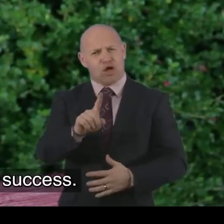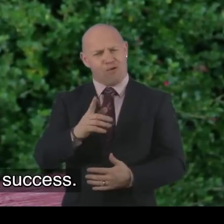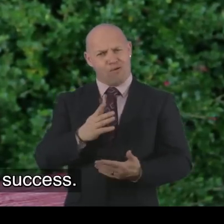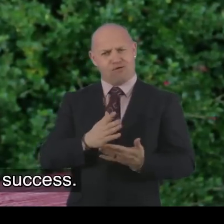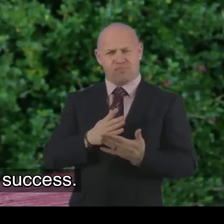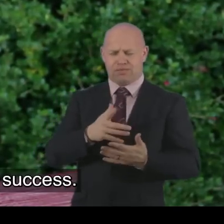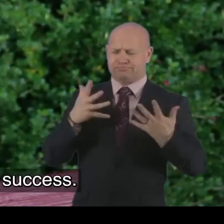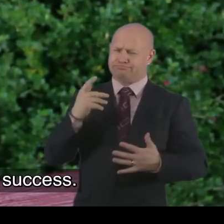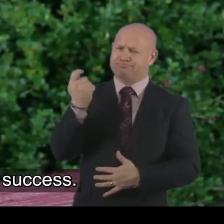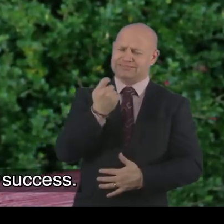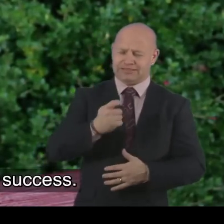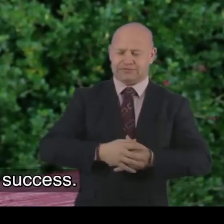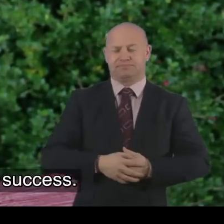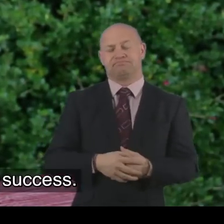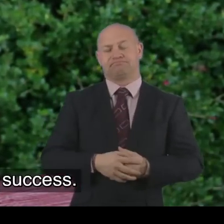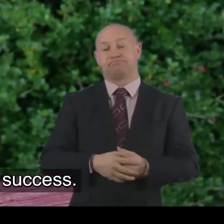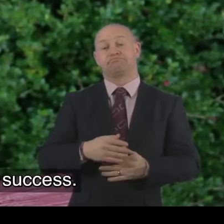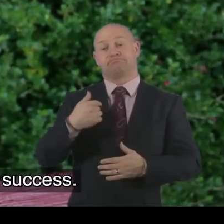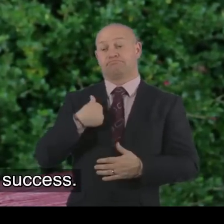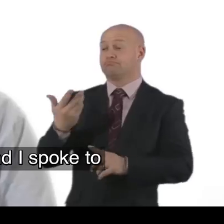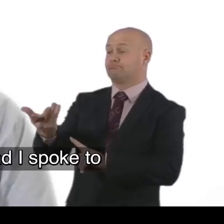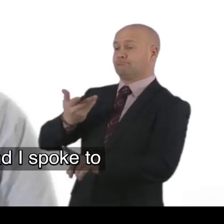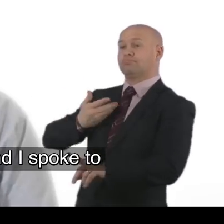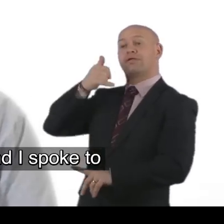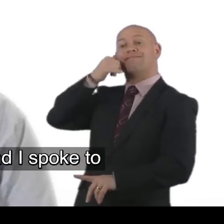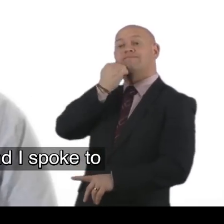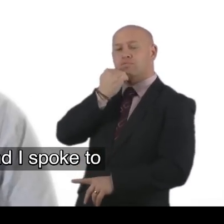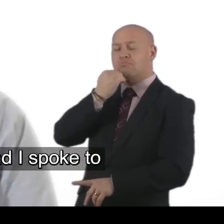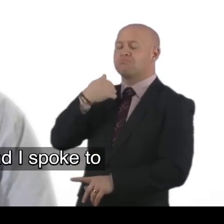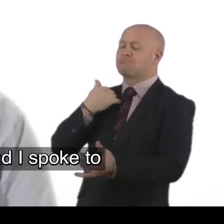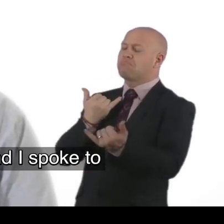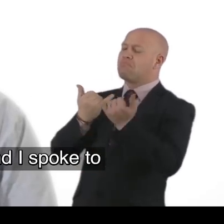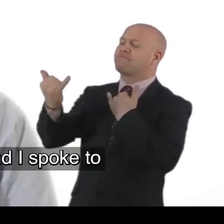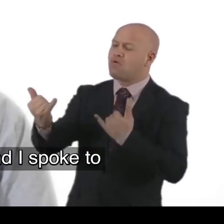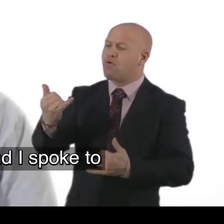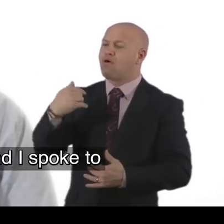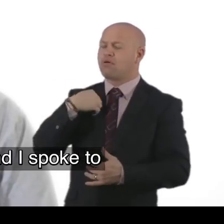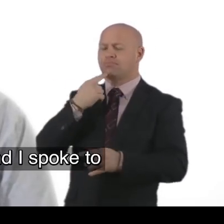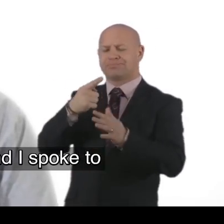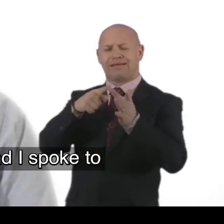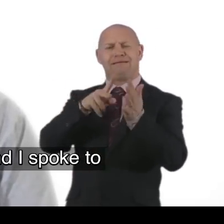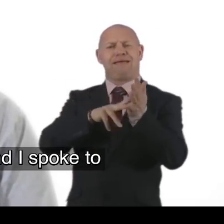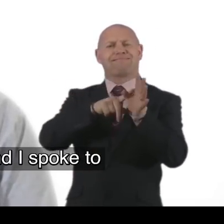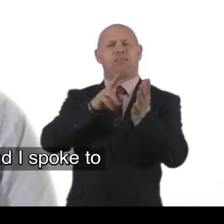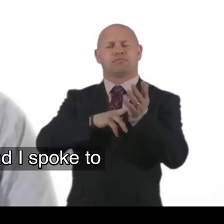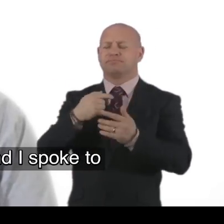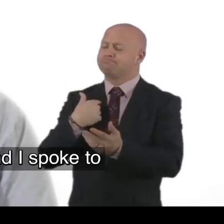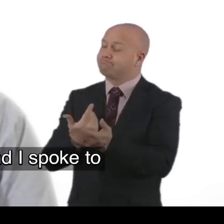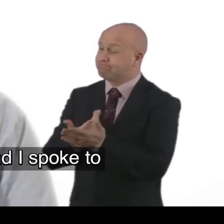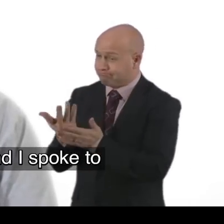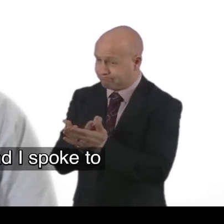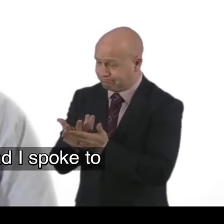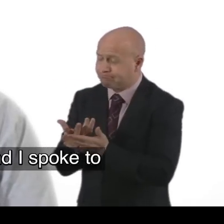And it's been absolutely marvellous. It's been a huge success. I was given the phone number. phoned up. Uh. And I spoke to Evelyn.